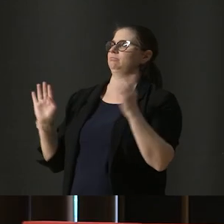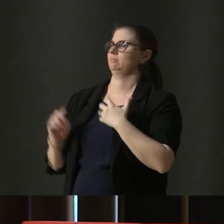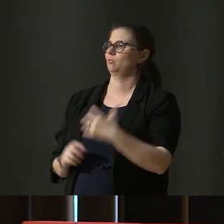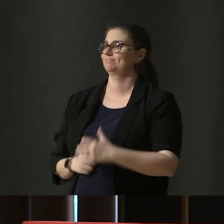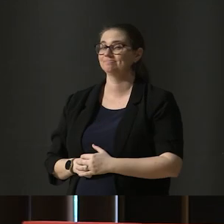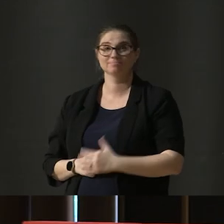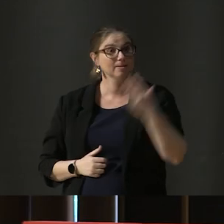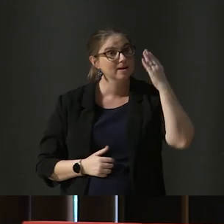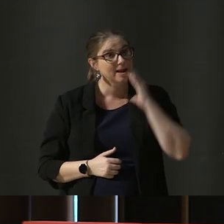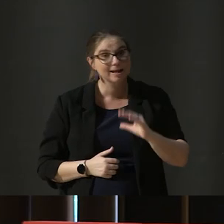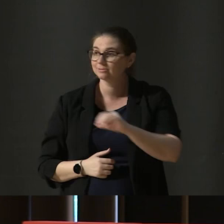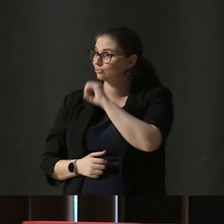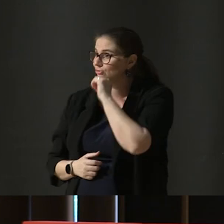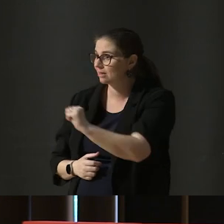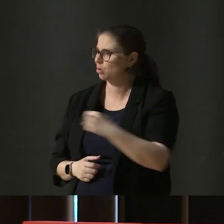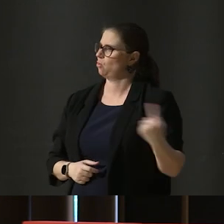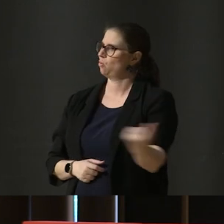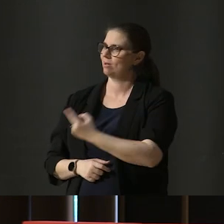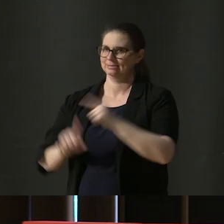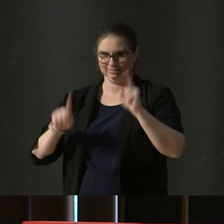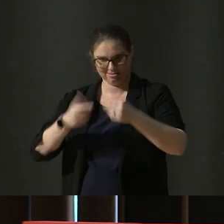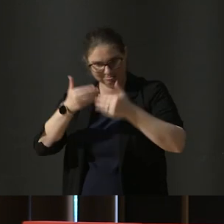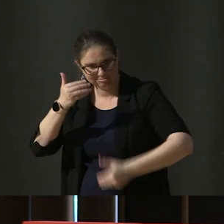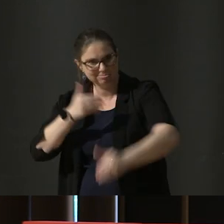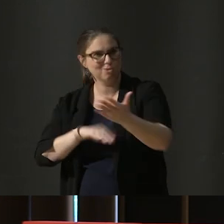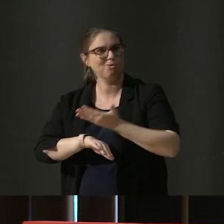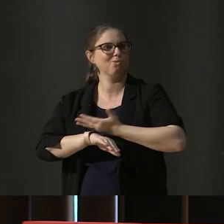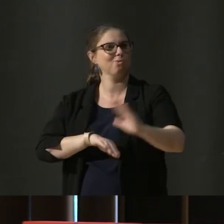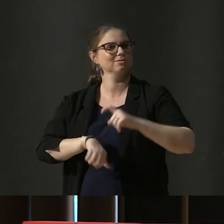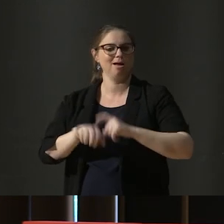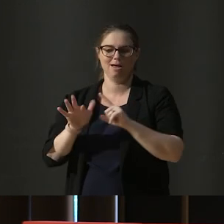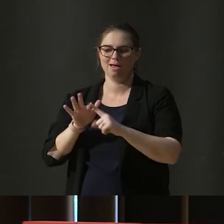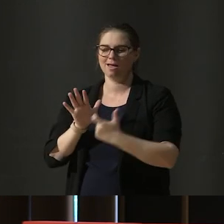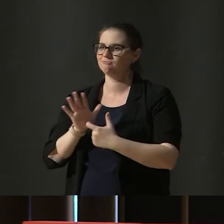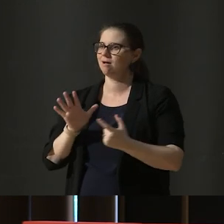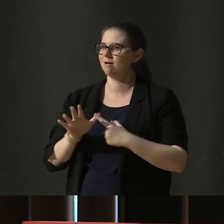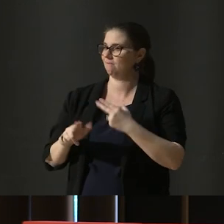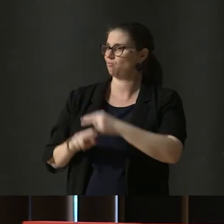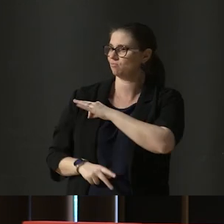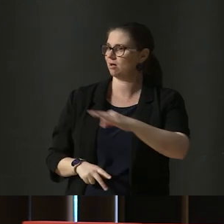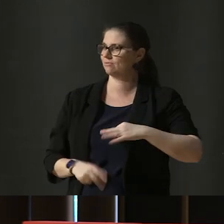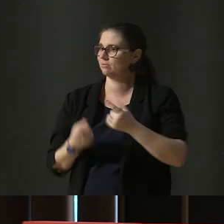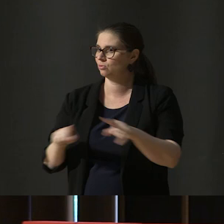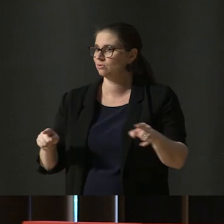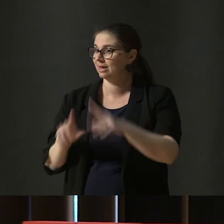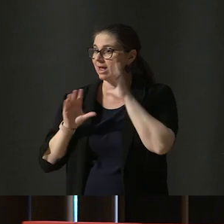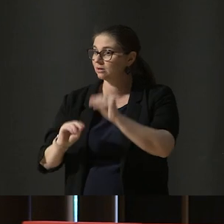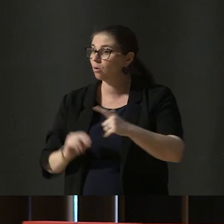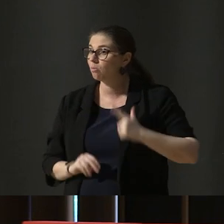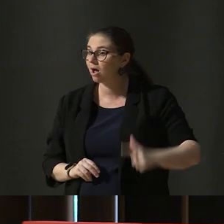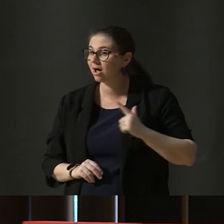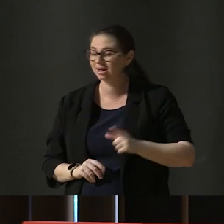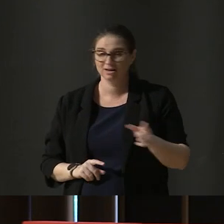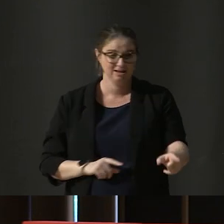Ladies and gentlemen, we are at the dawn of a new era in private music education with a simple system that